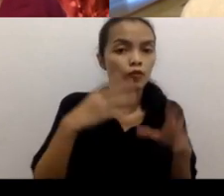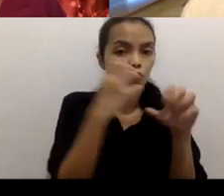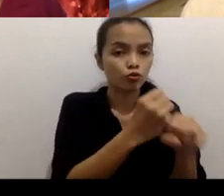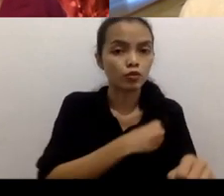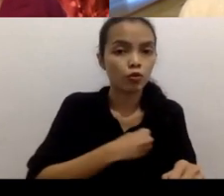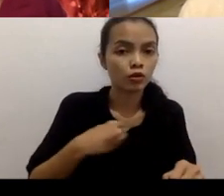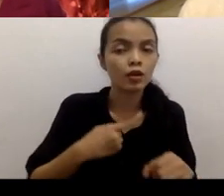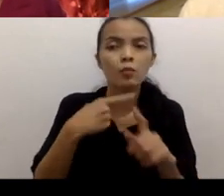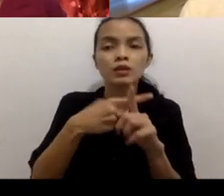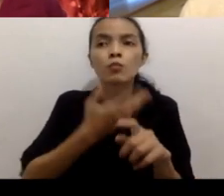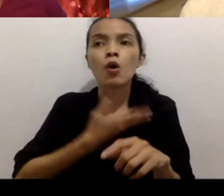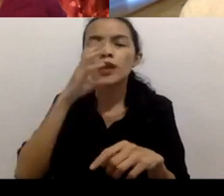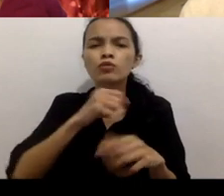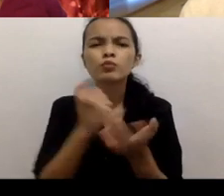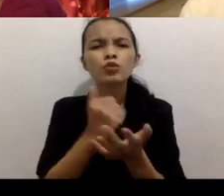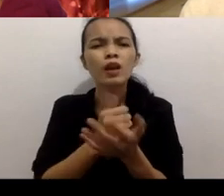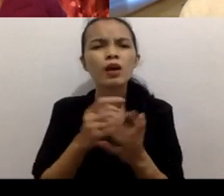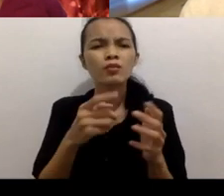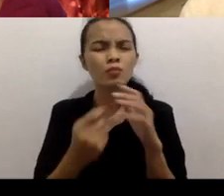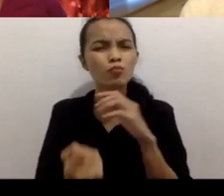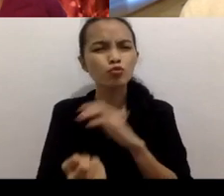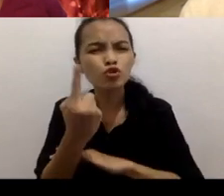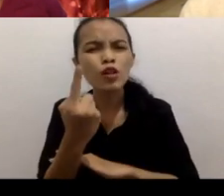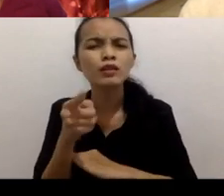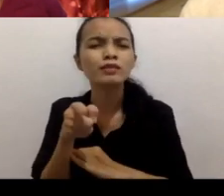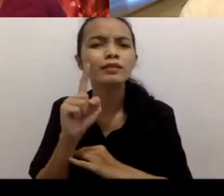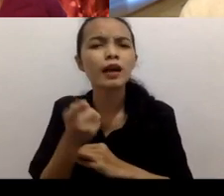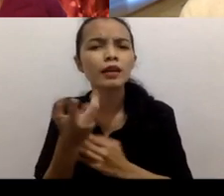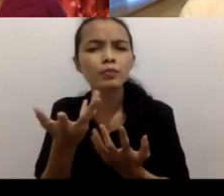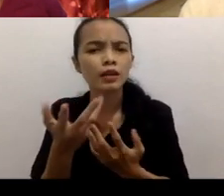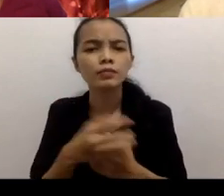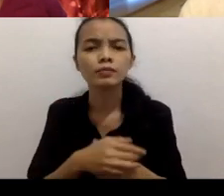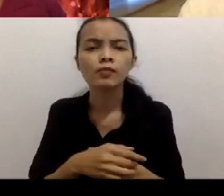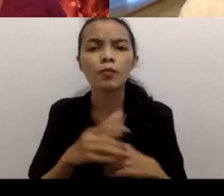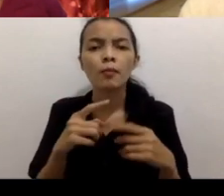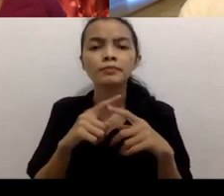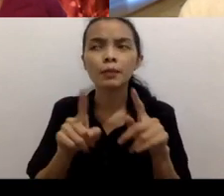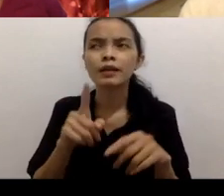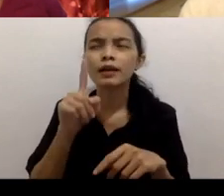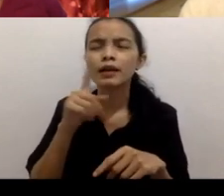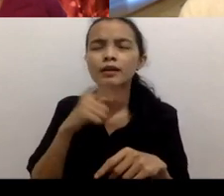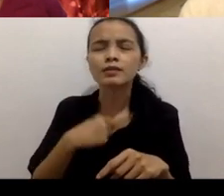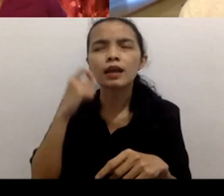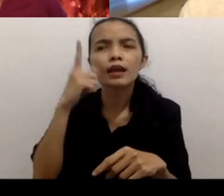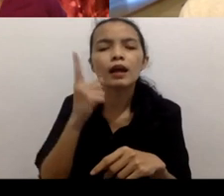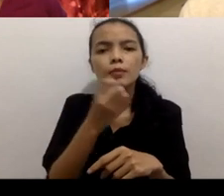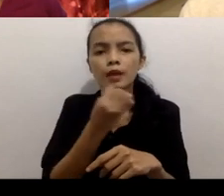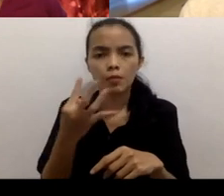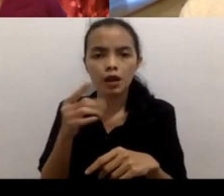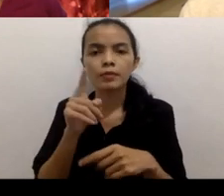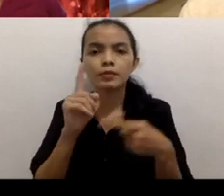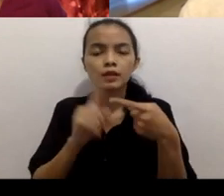was happening but really quickly we realized a couple things one is that you know it was